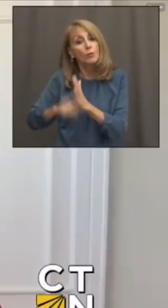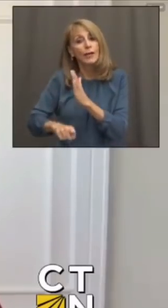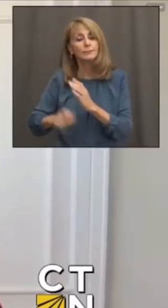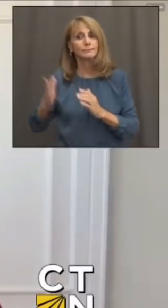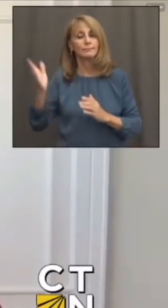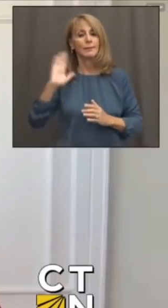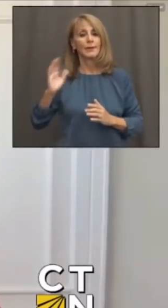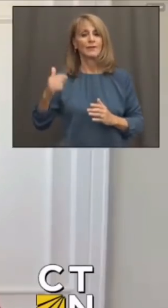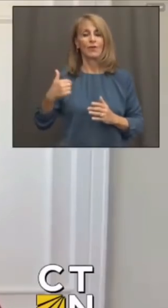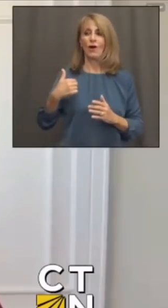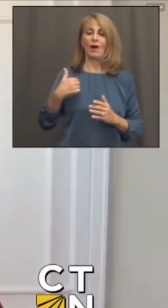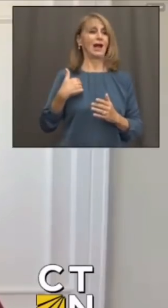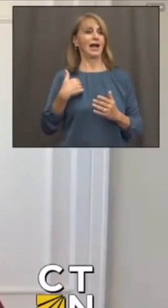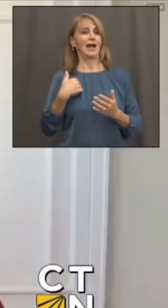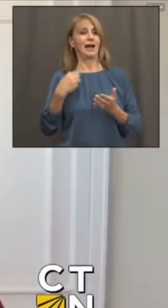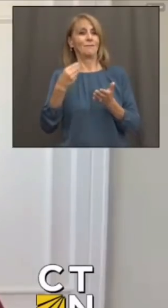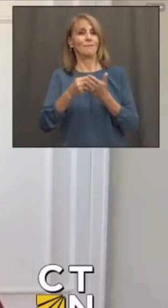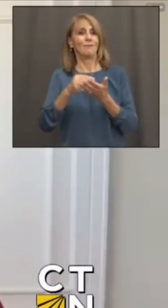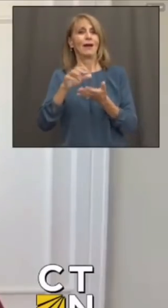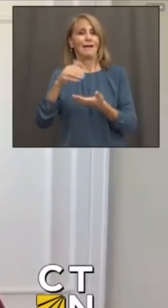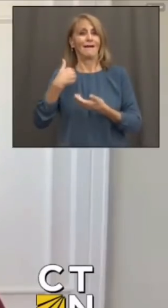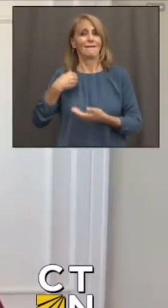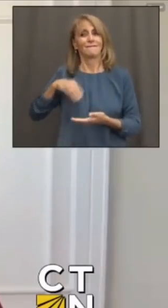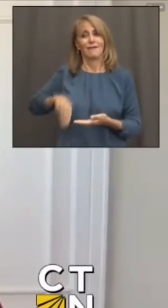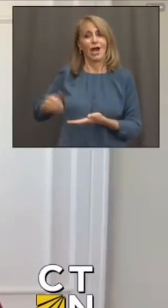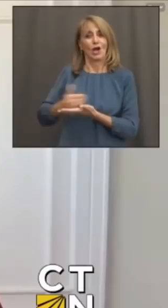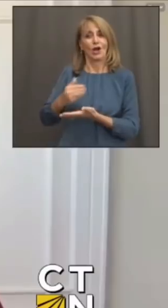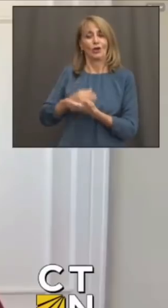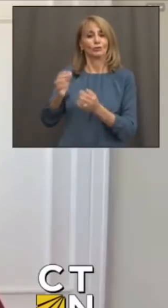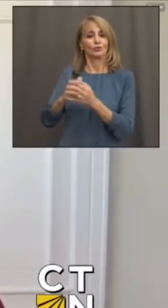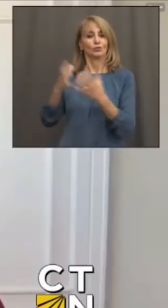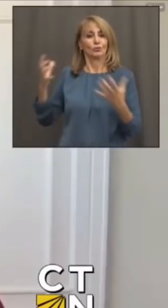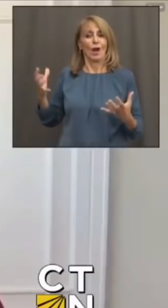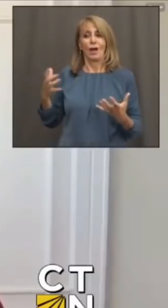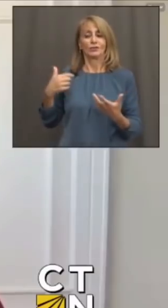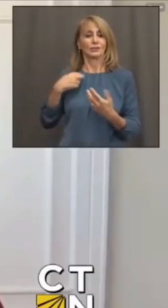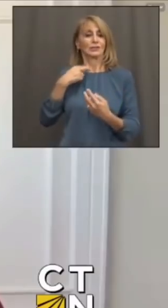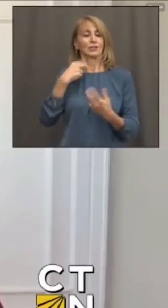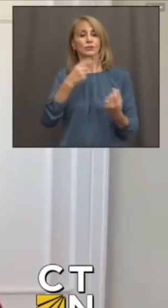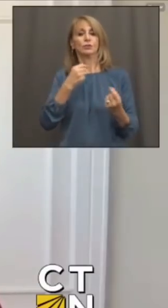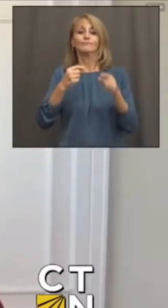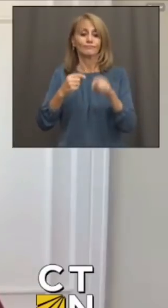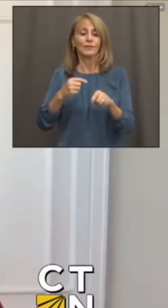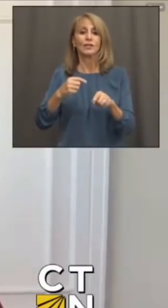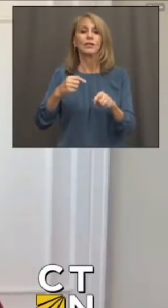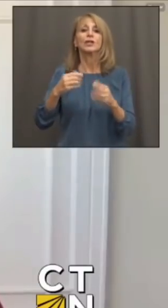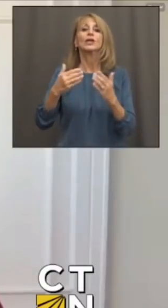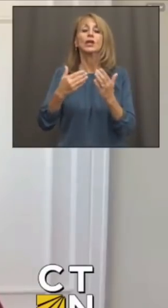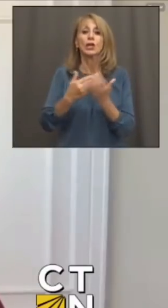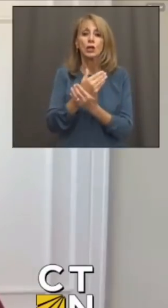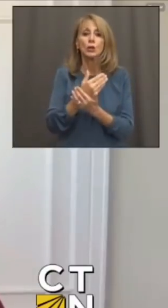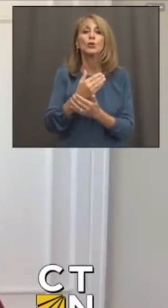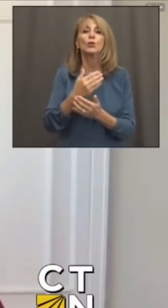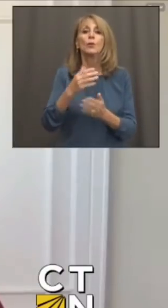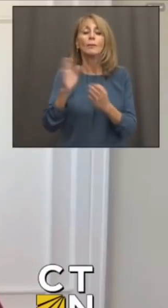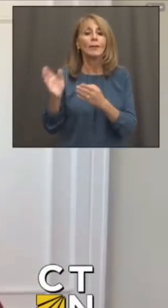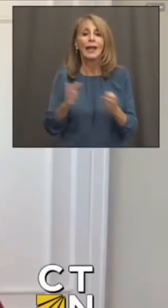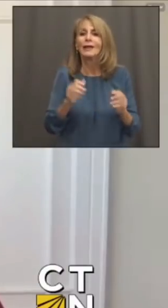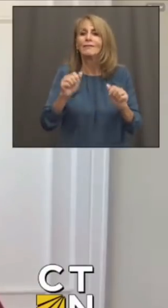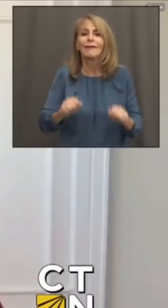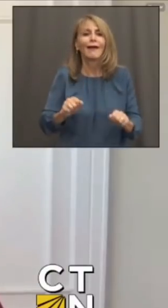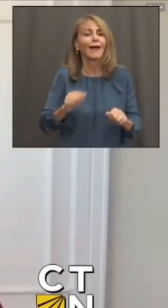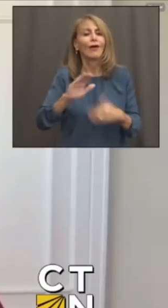bit too much money to get help in paying your premiums, the American Rescue Plan lifted that cap off so that